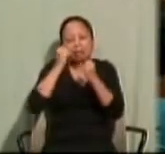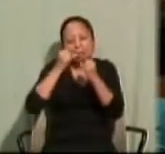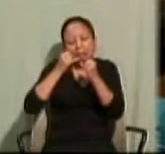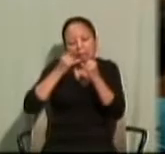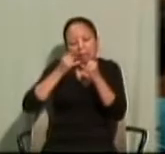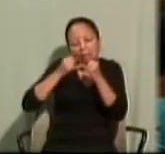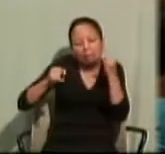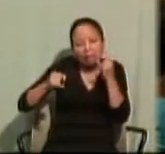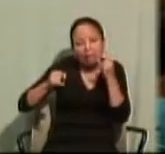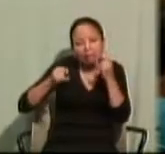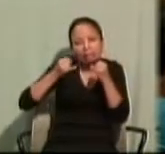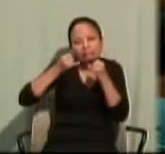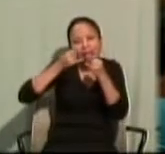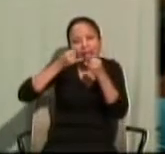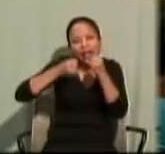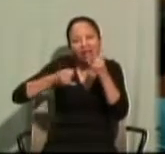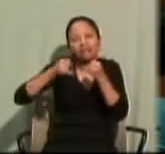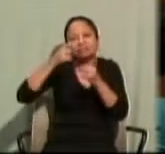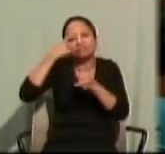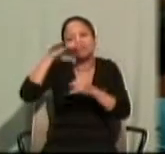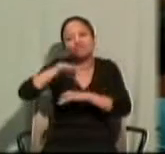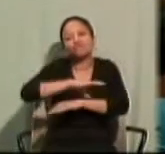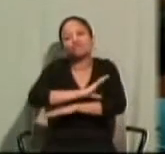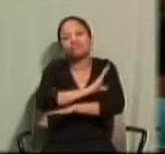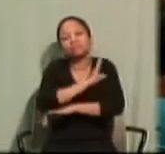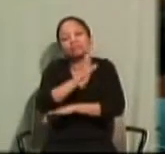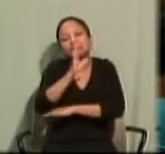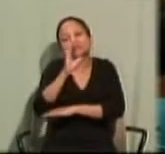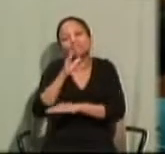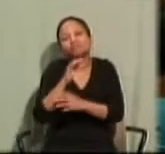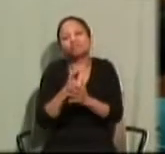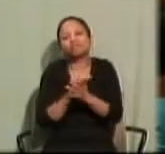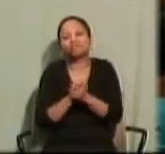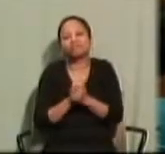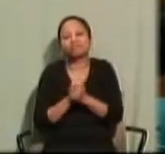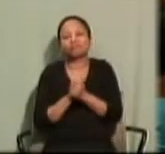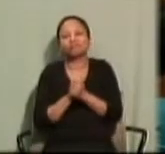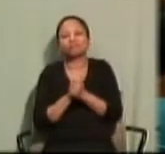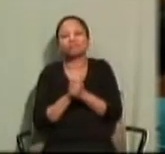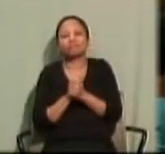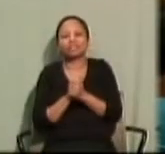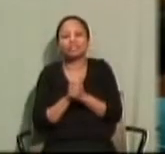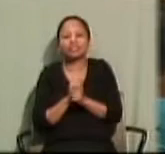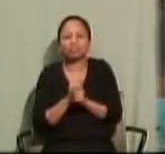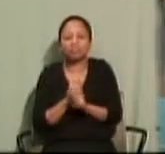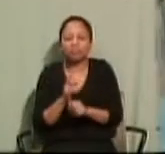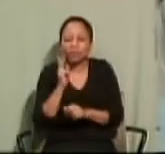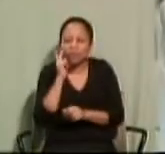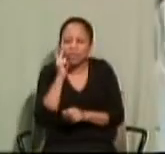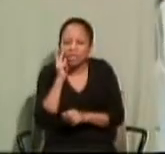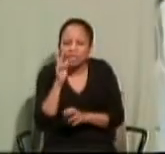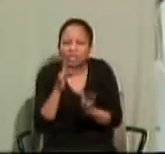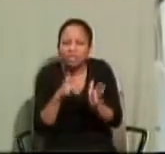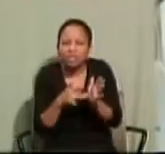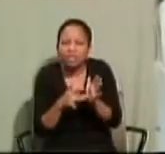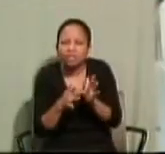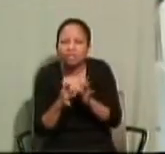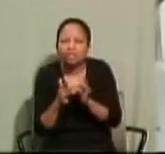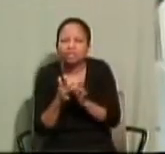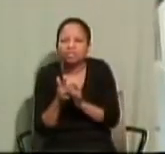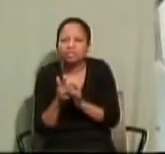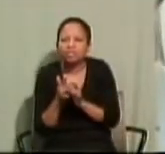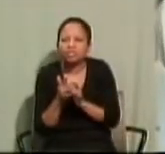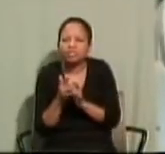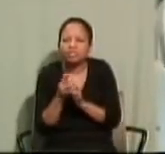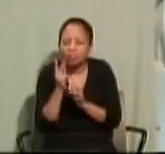When we look at Jesus in the crib, we see in him, most of all, the love of